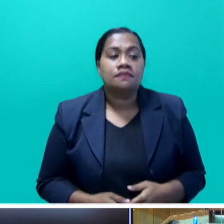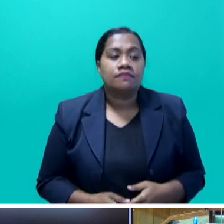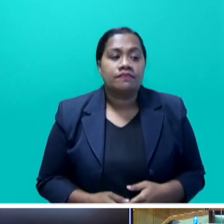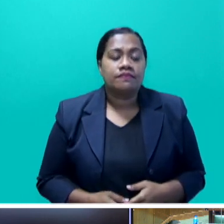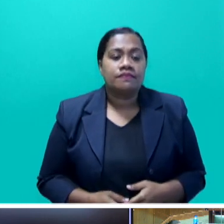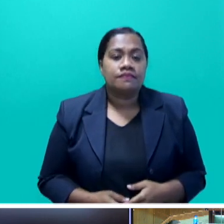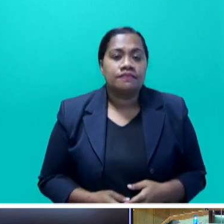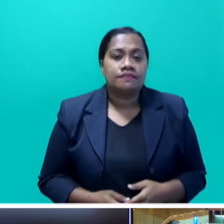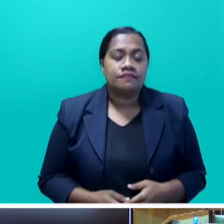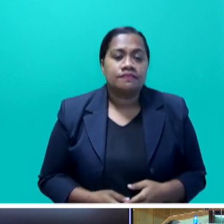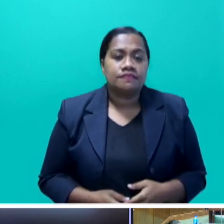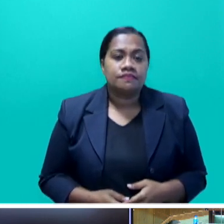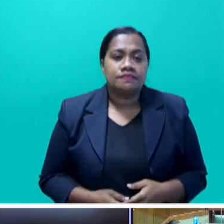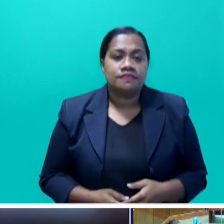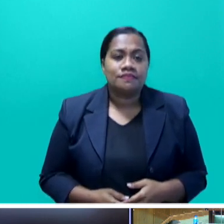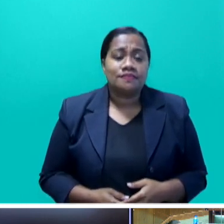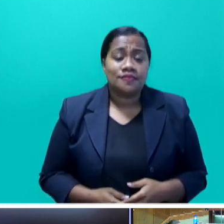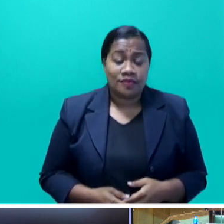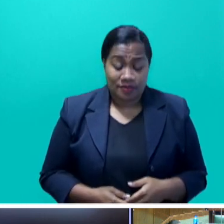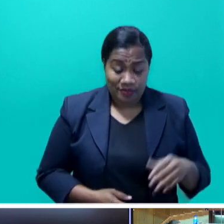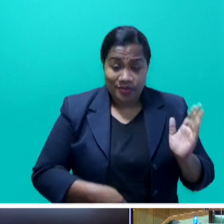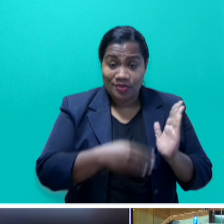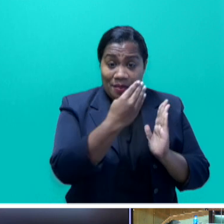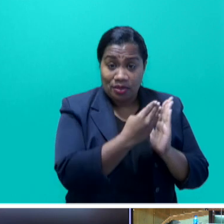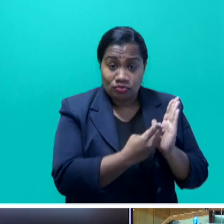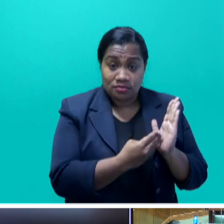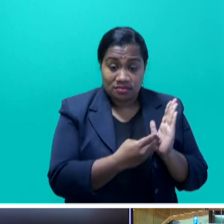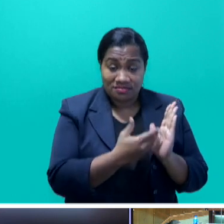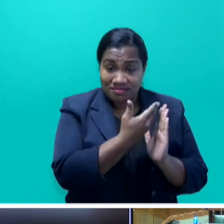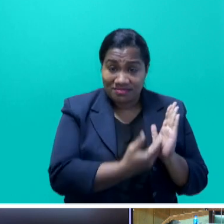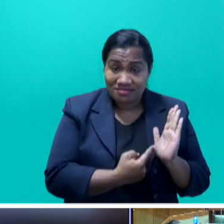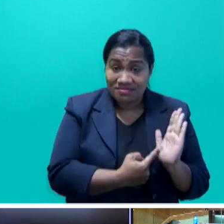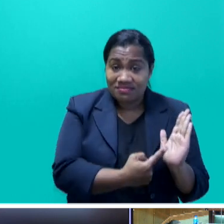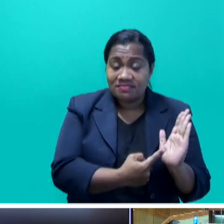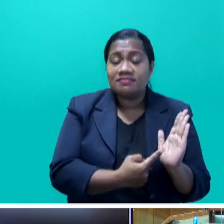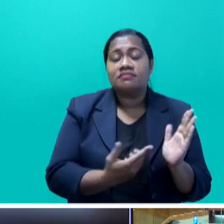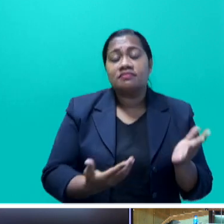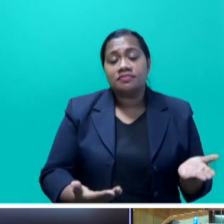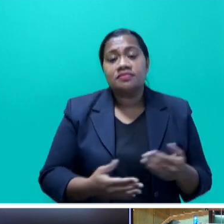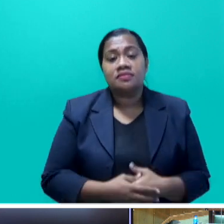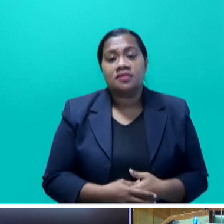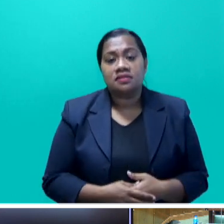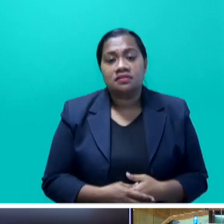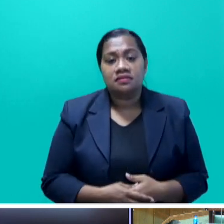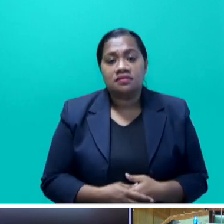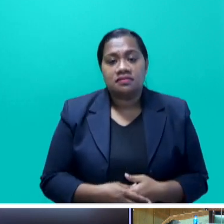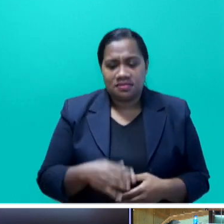today. This budget meets the once in a century challenge upon us with creativity.